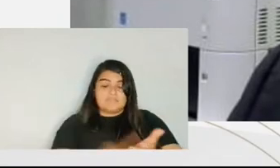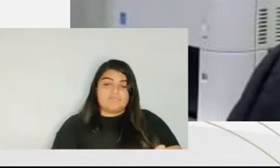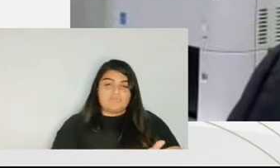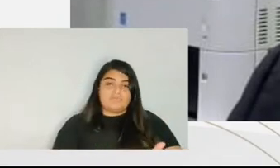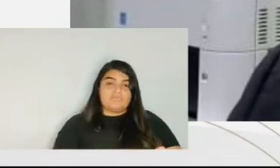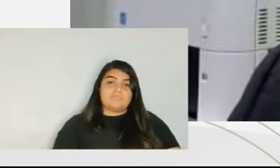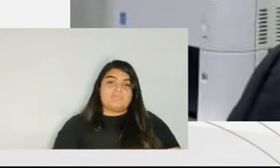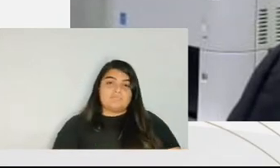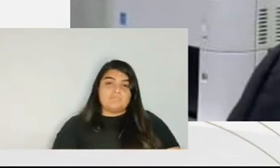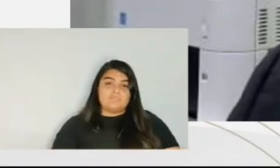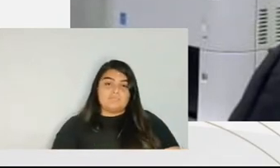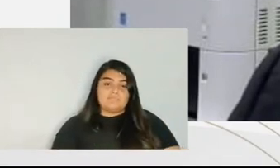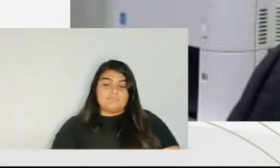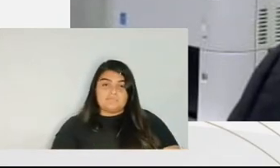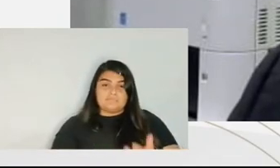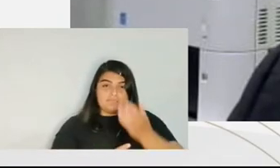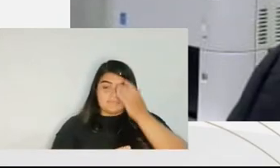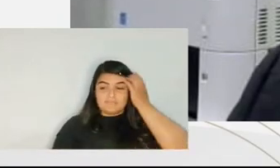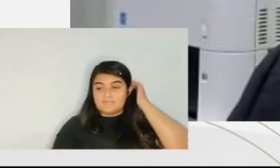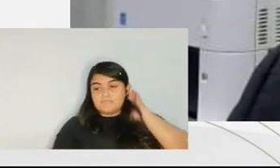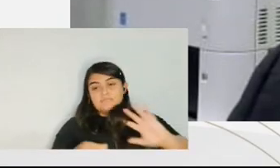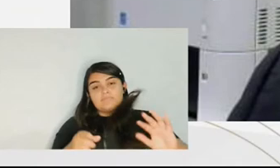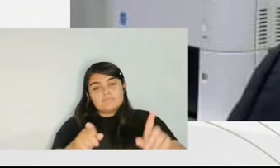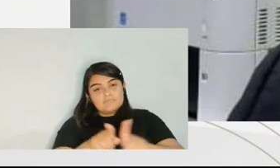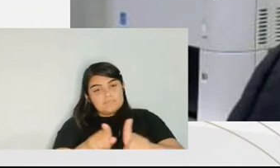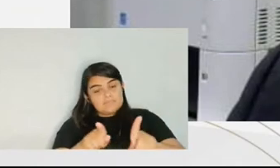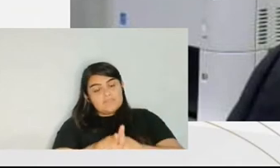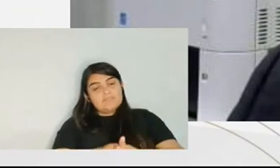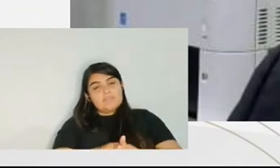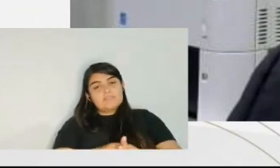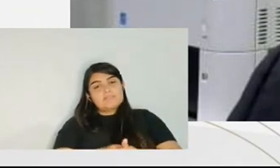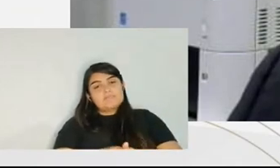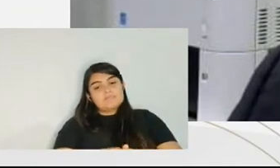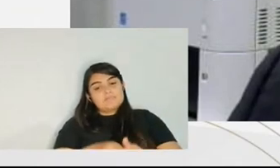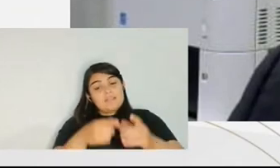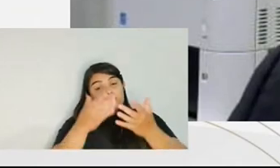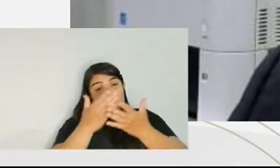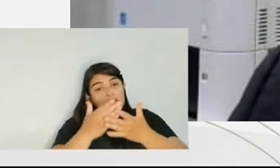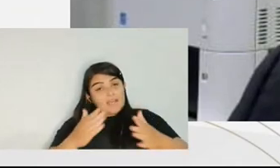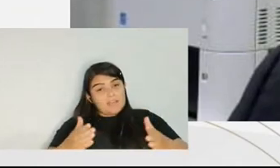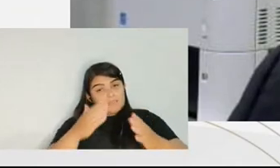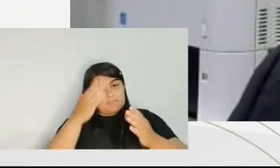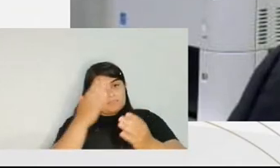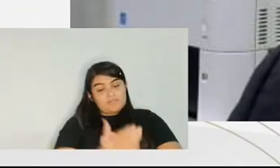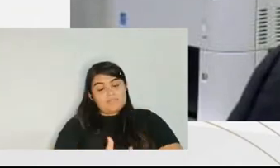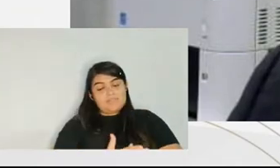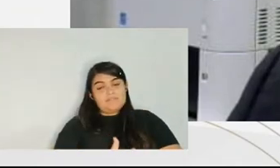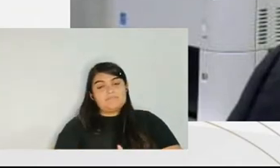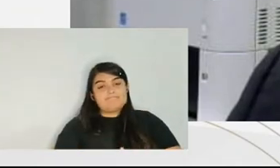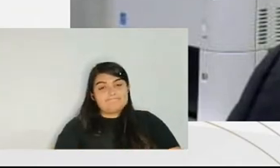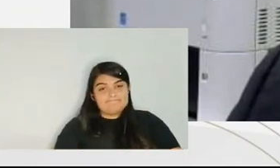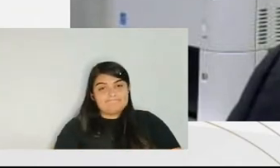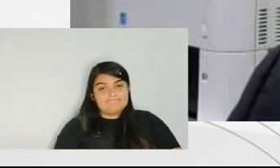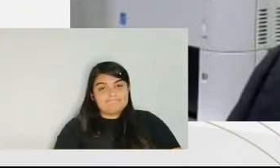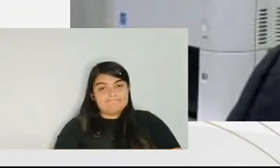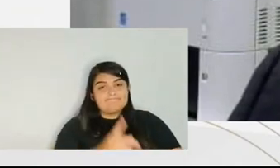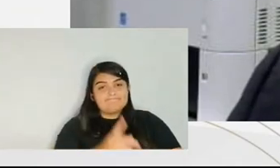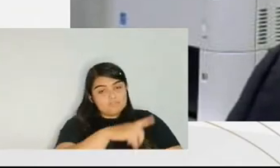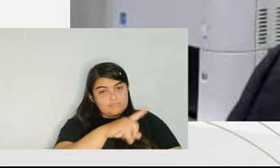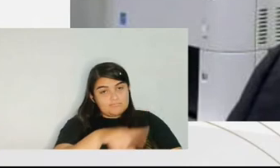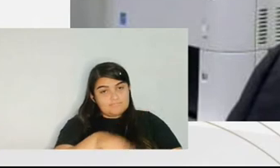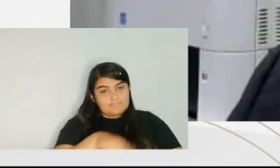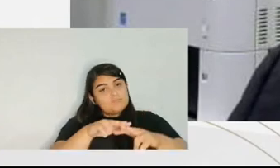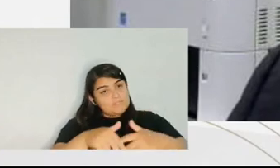in executing the penal code or even an agreement to